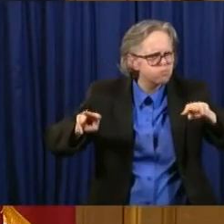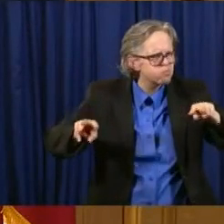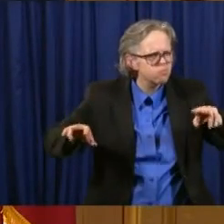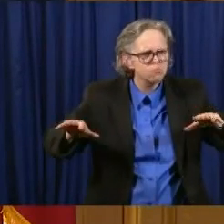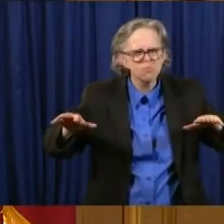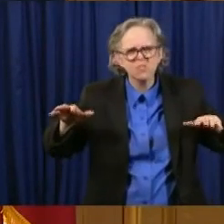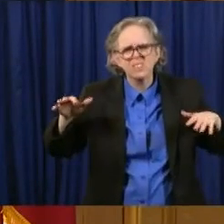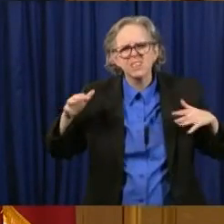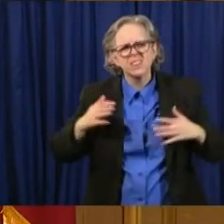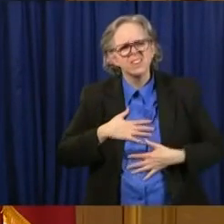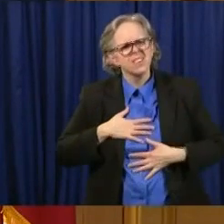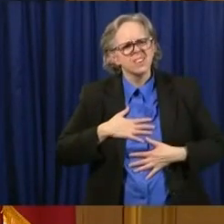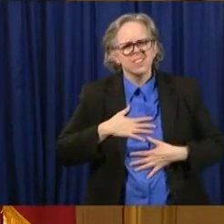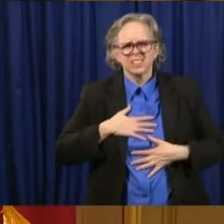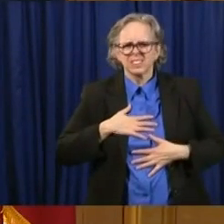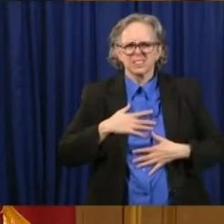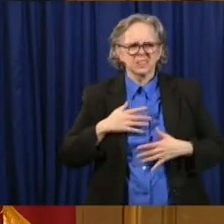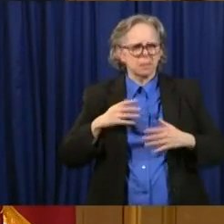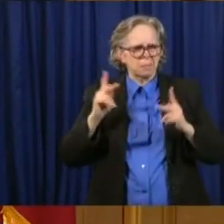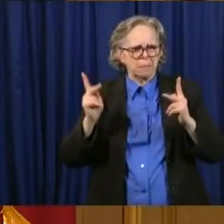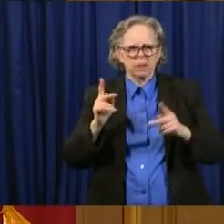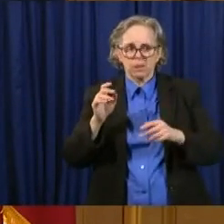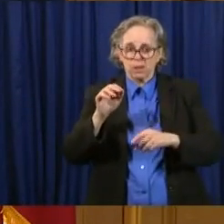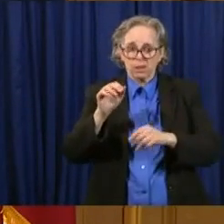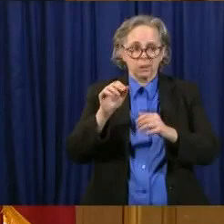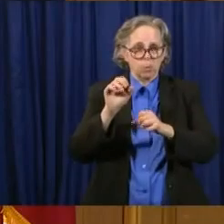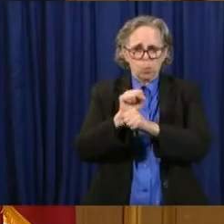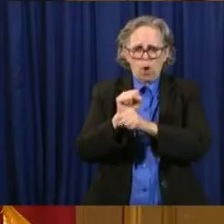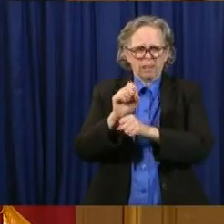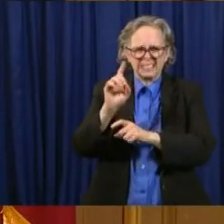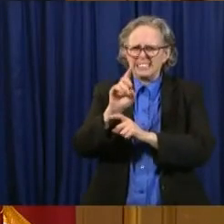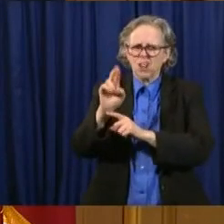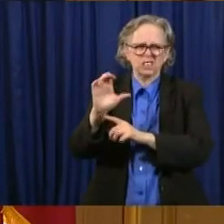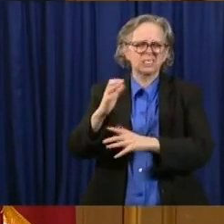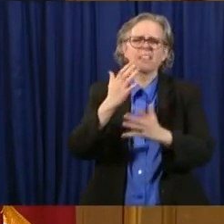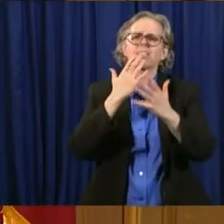work for DRC for, for what they're doing every day. Thank you.